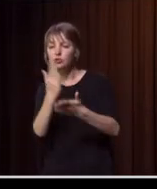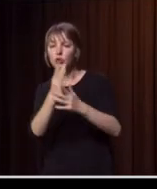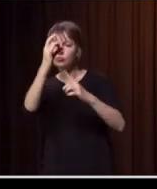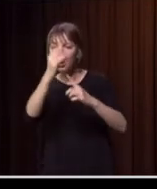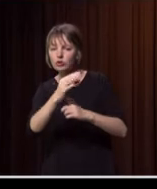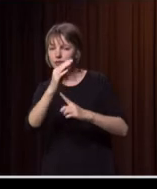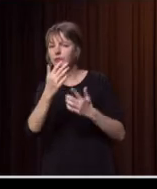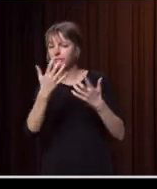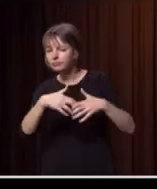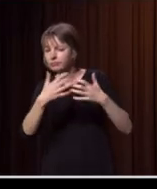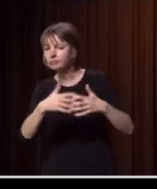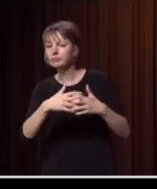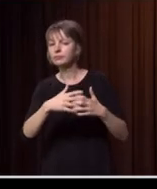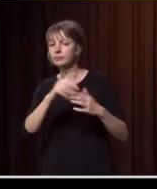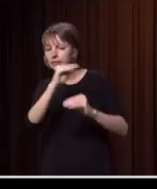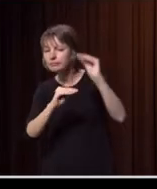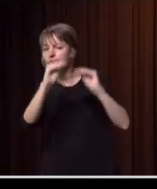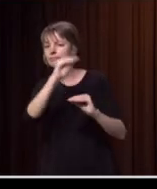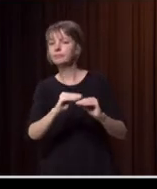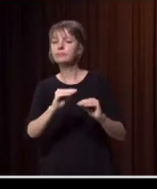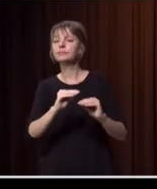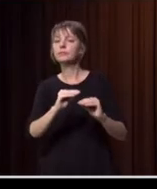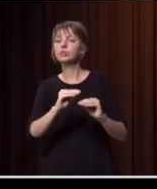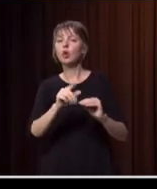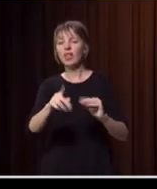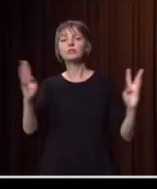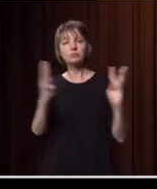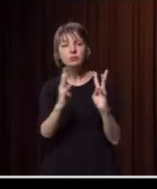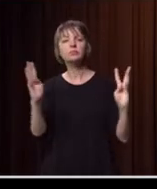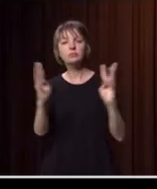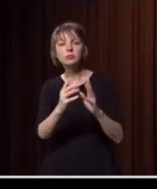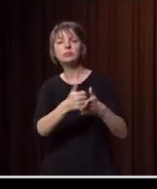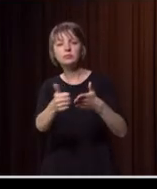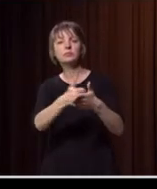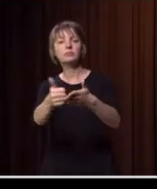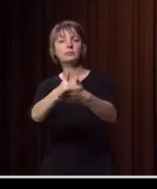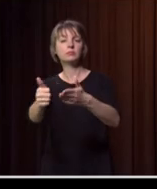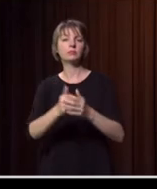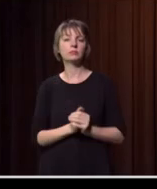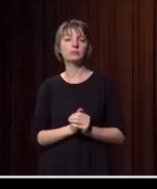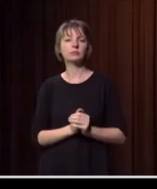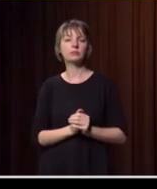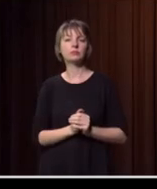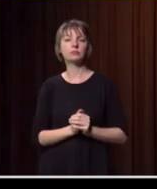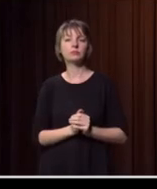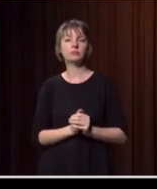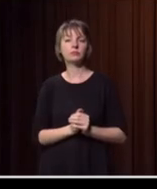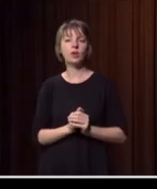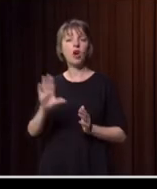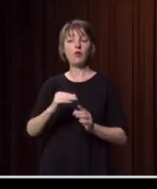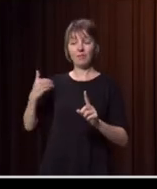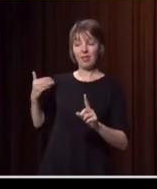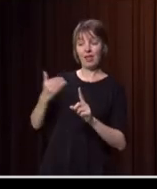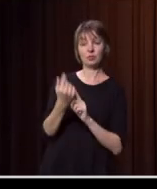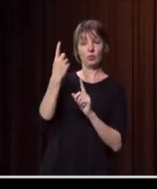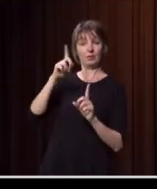are still the same or whether they need to readjust them. So they meet periodically. There's a couple of phases you won't find me using out of the last 12 months or